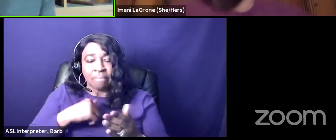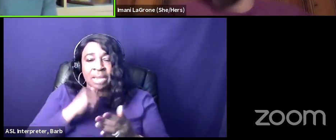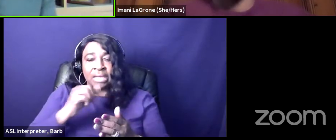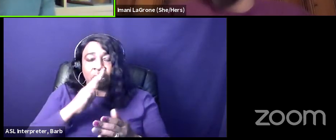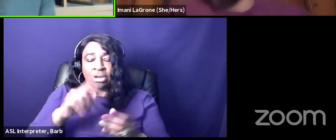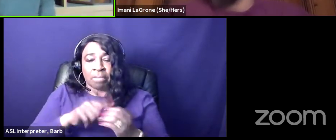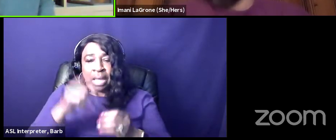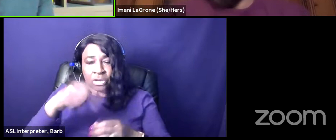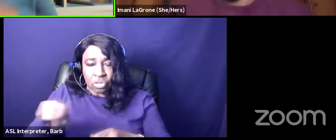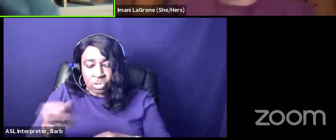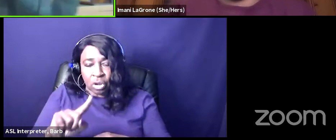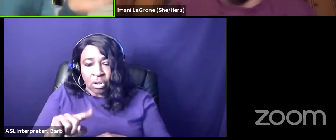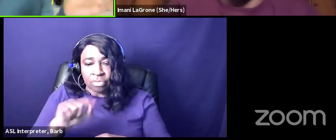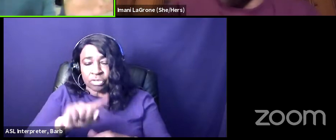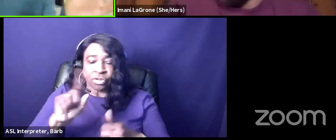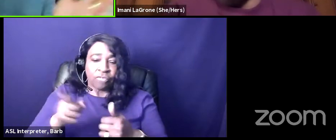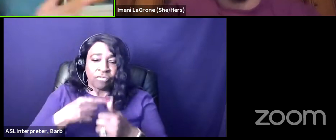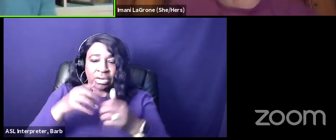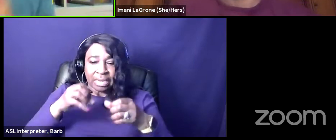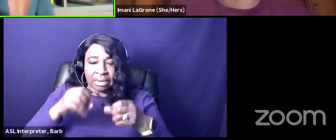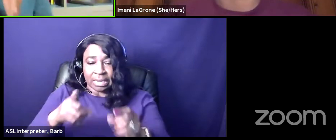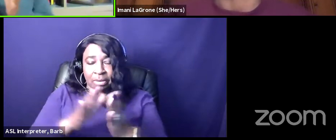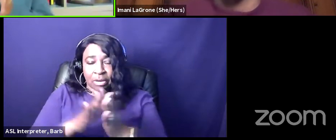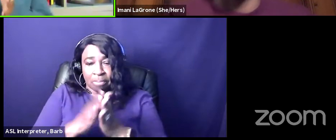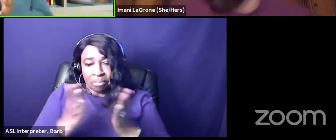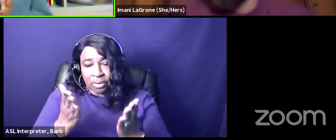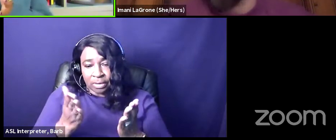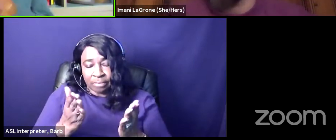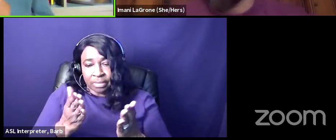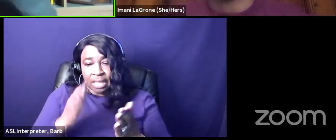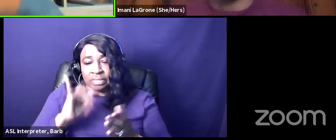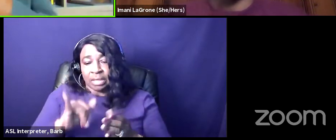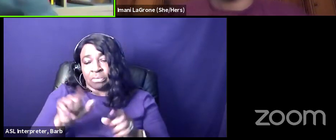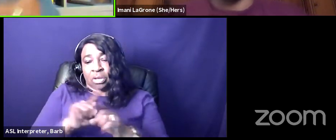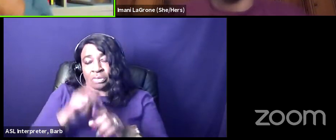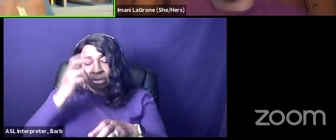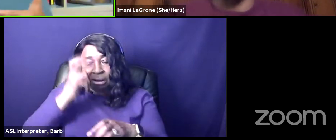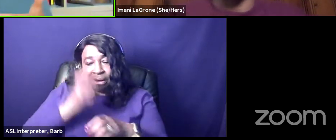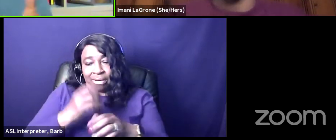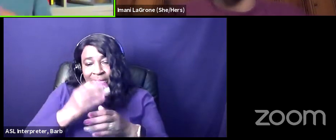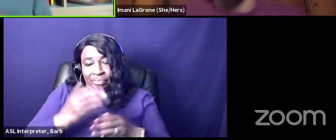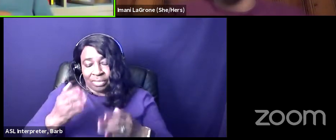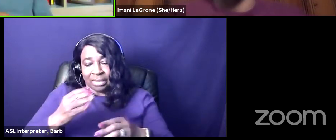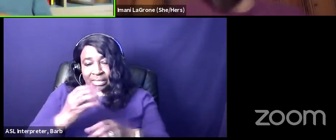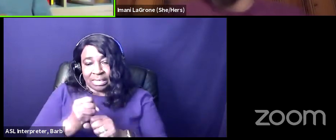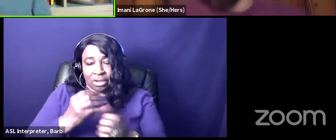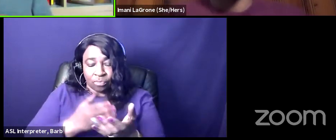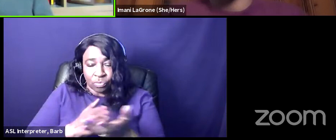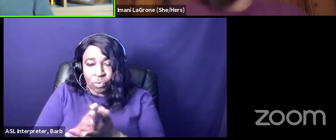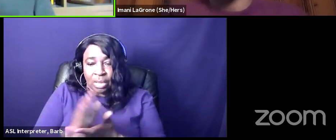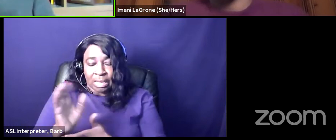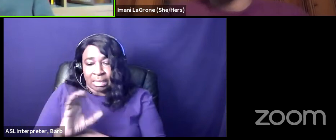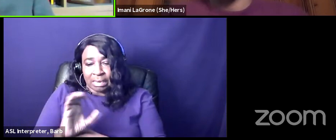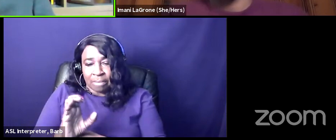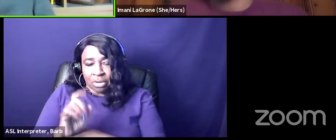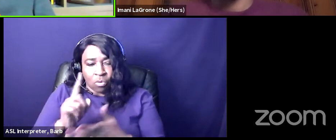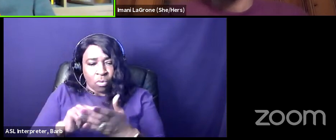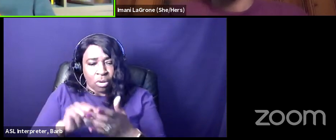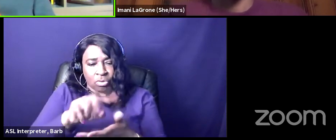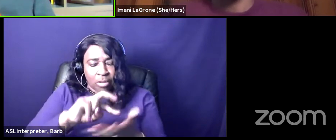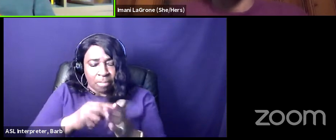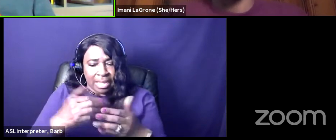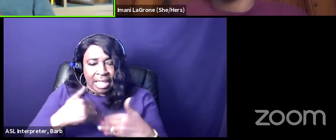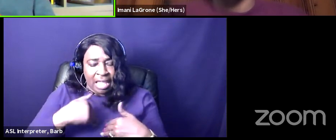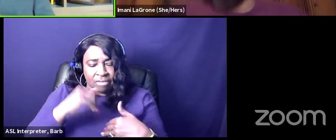welcome here's the first academic book where you're not the star that was also a hard thing to sort of get through columbia because everyone's like what do you mean having a book about